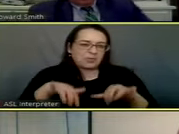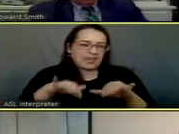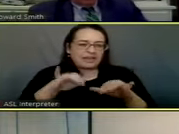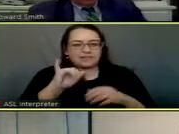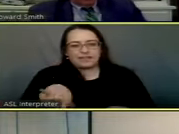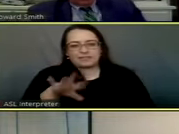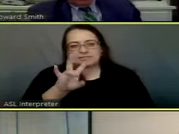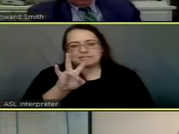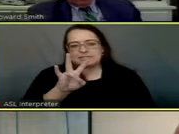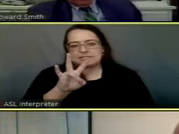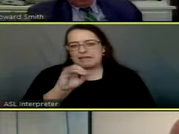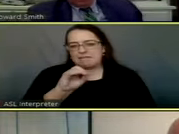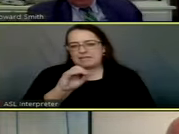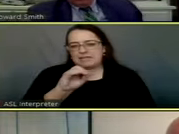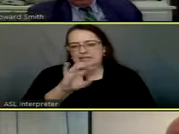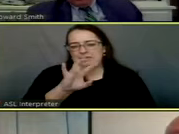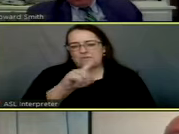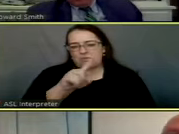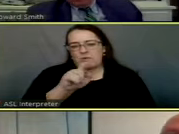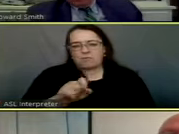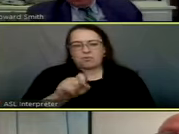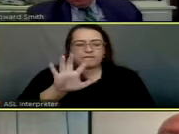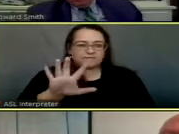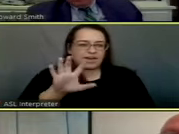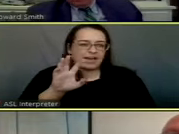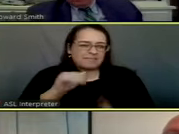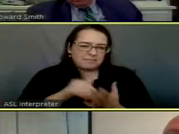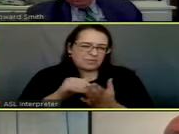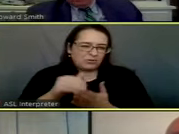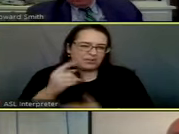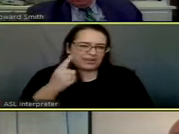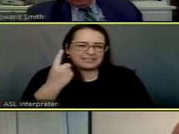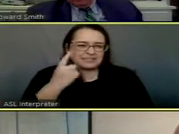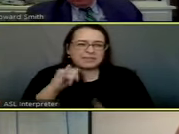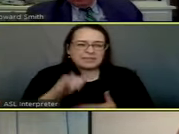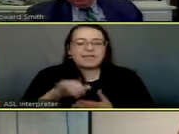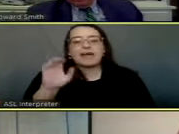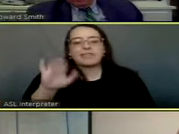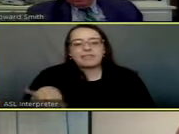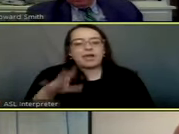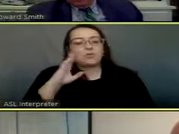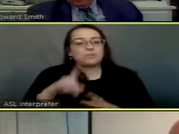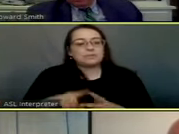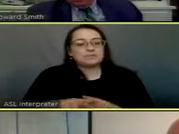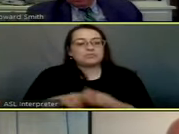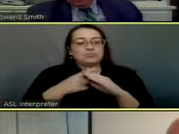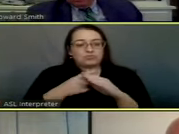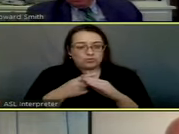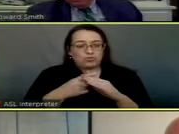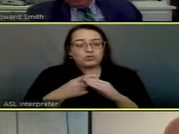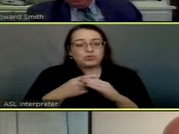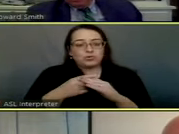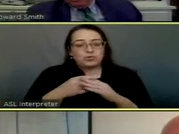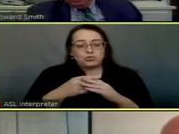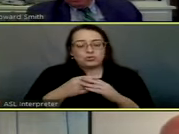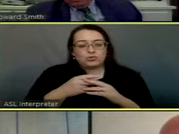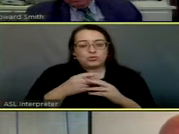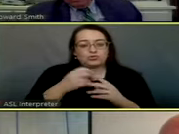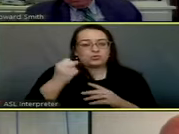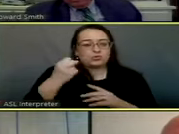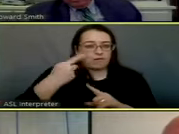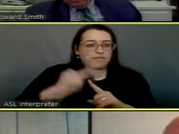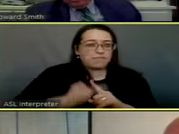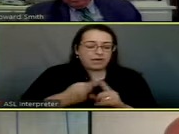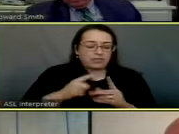which was 70, 71.5 million, something like that. And that's going to be implemented in a 12-month period,